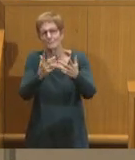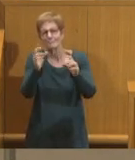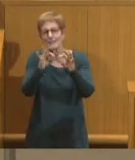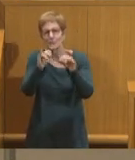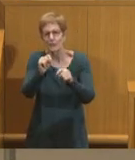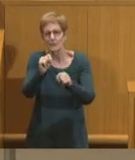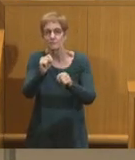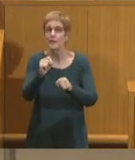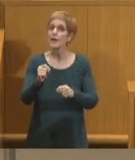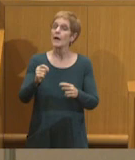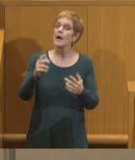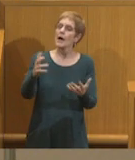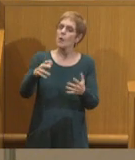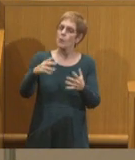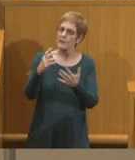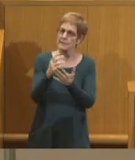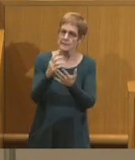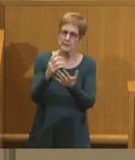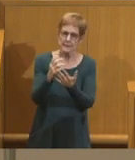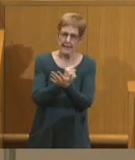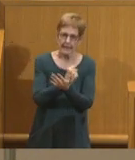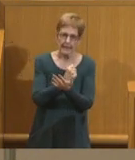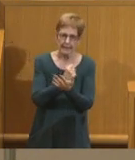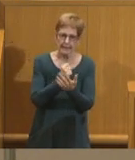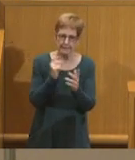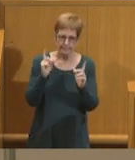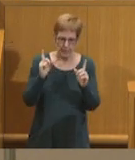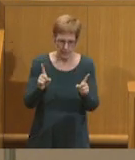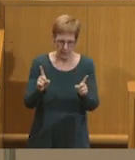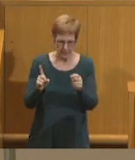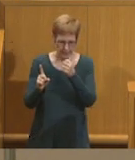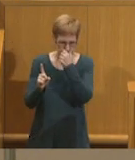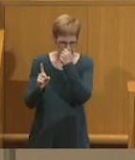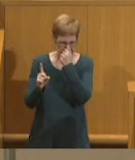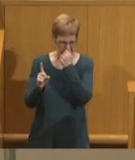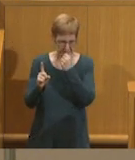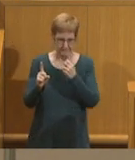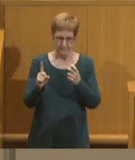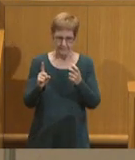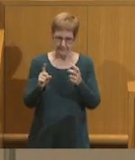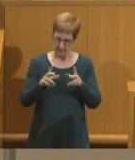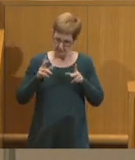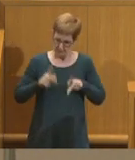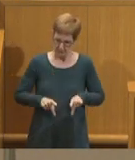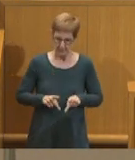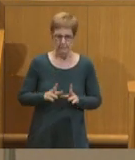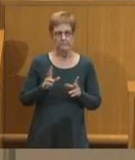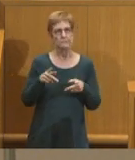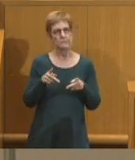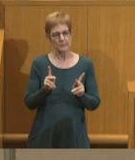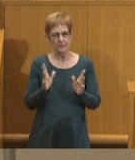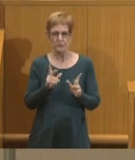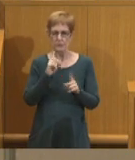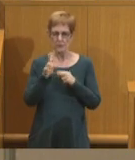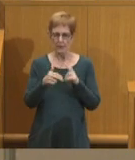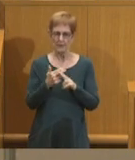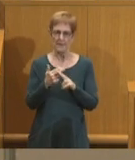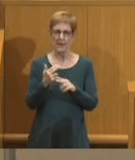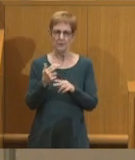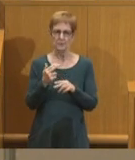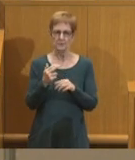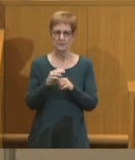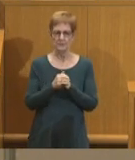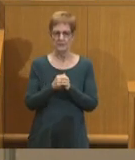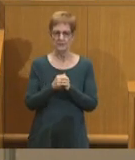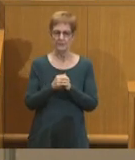I do want to take a moment as a personal point of privilege to talk about the day a